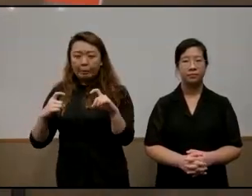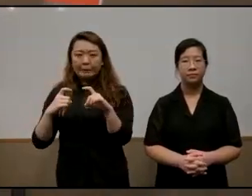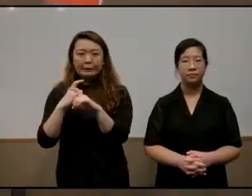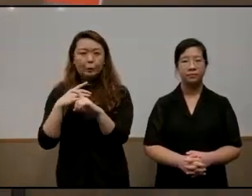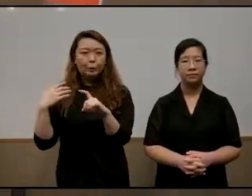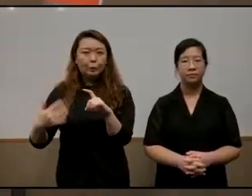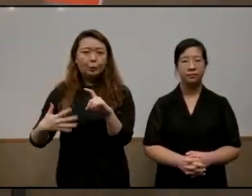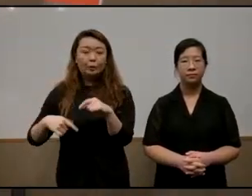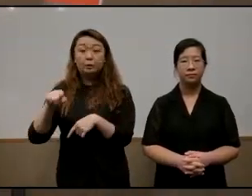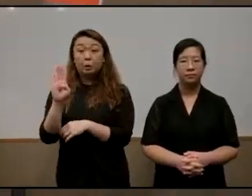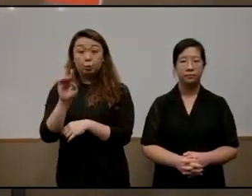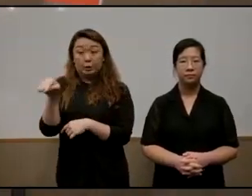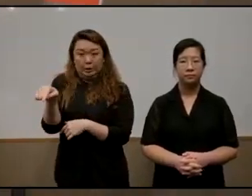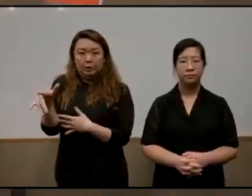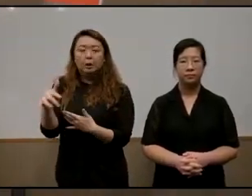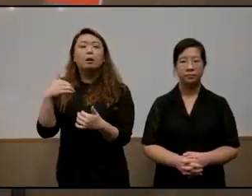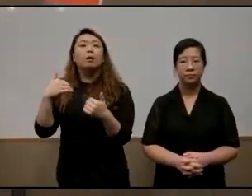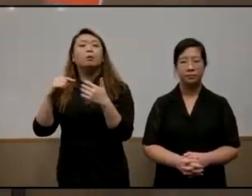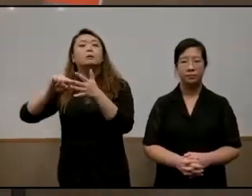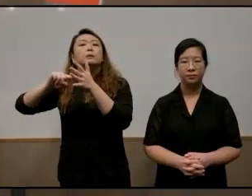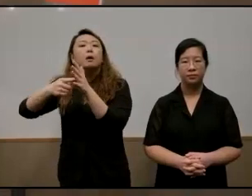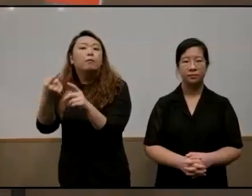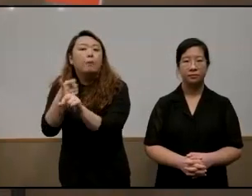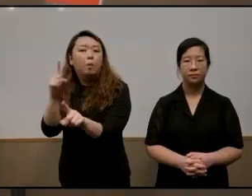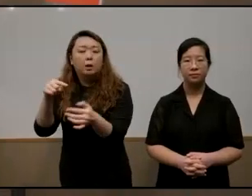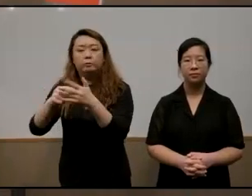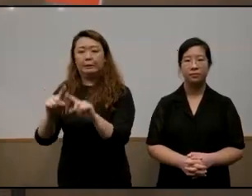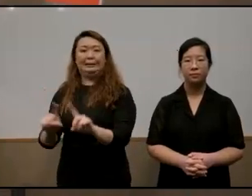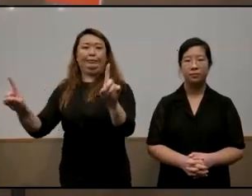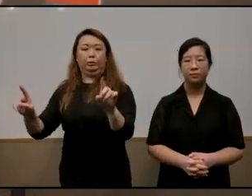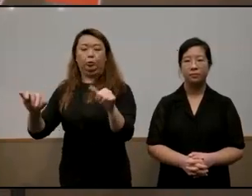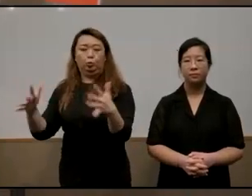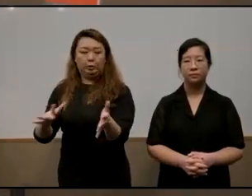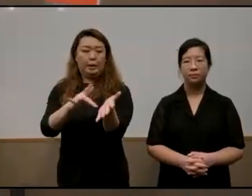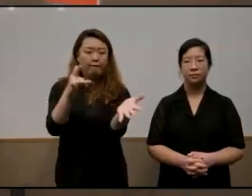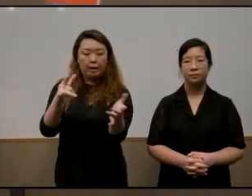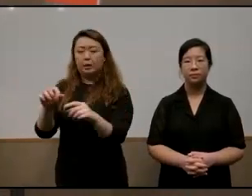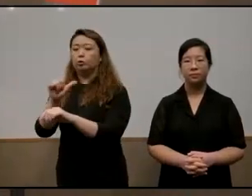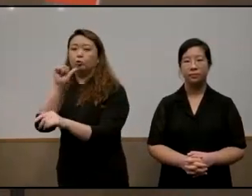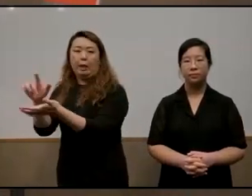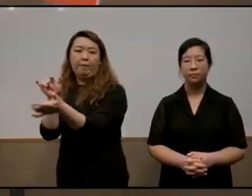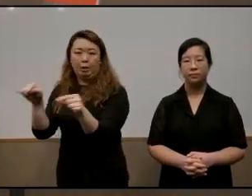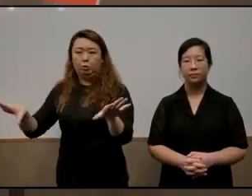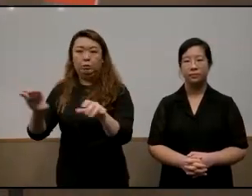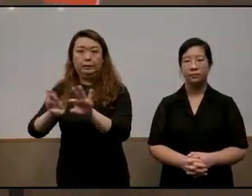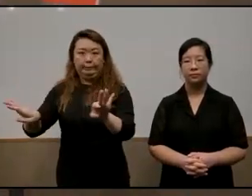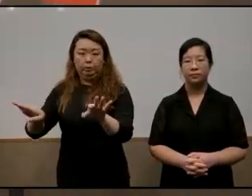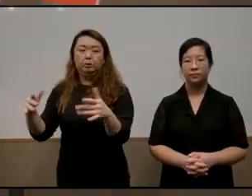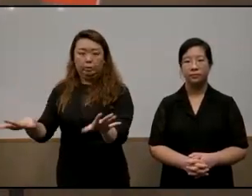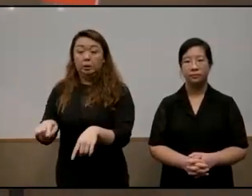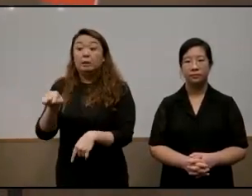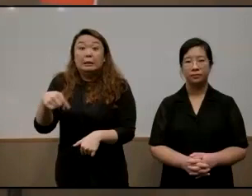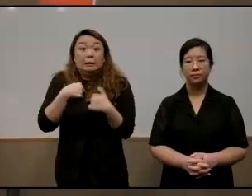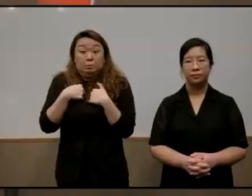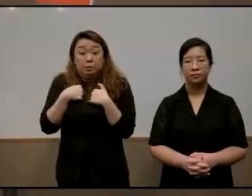starting point is that there are differences in capital between um disadvantage and advantage family but i wanted to say i don't know i actually don't know